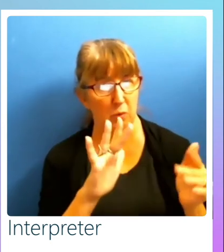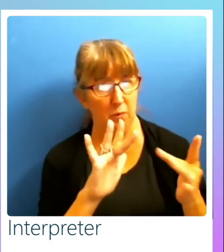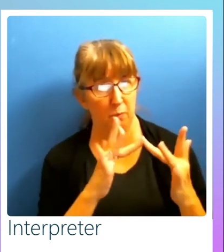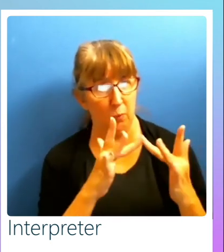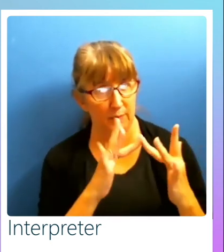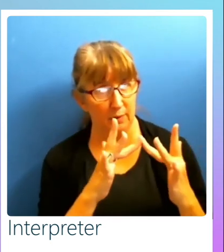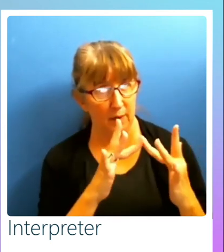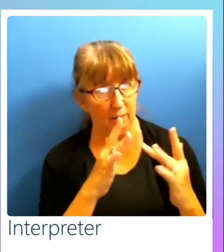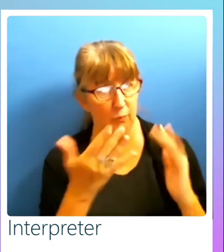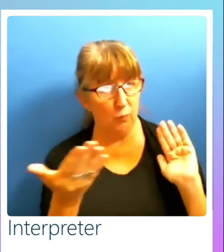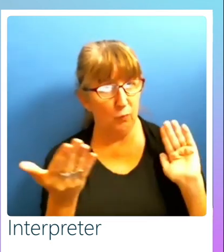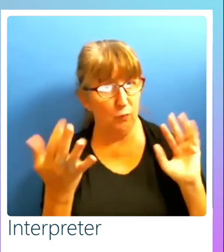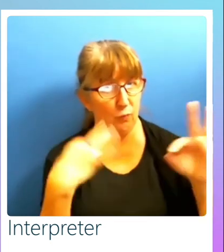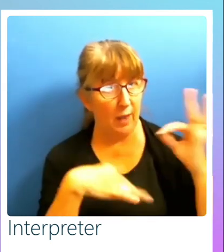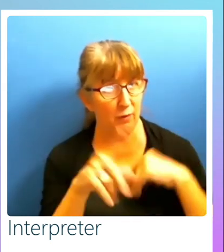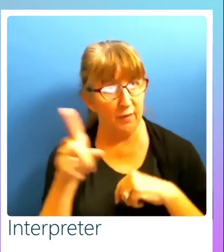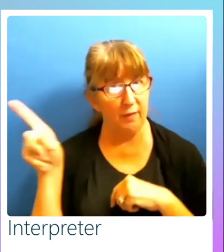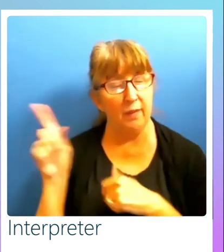on investment?